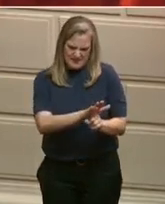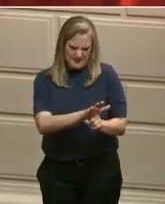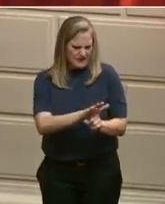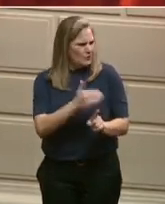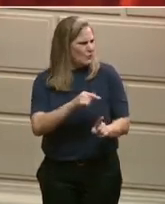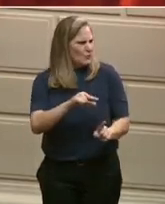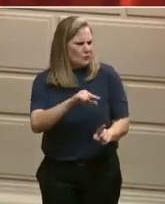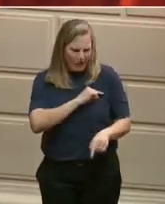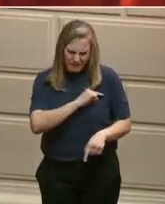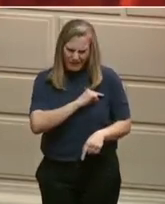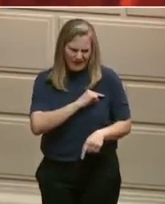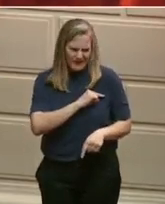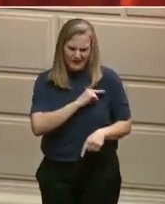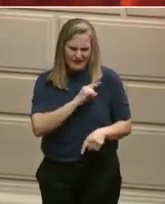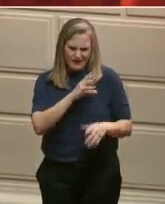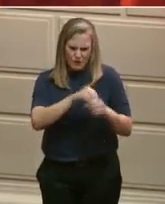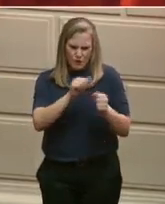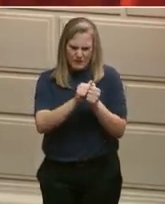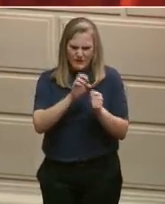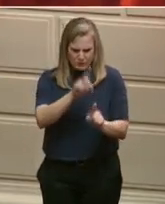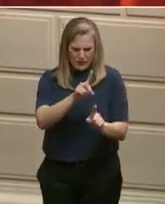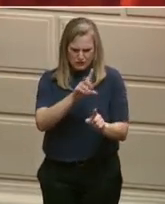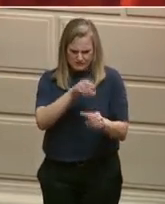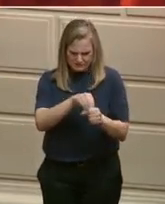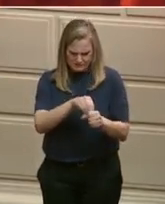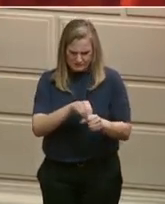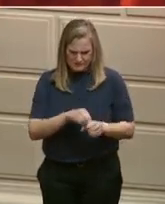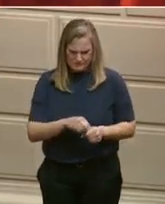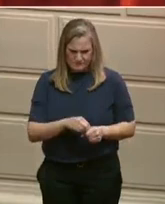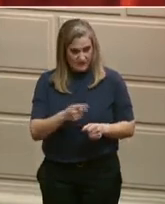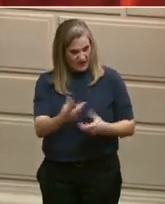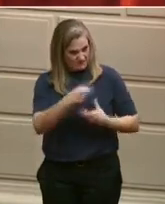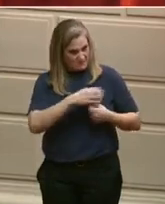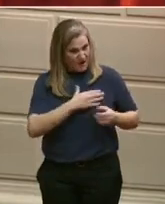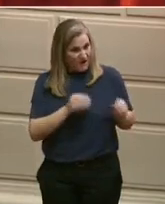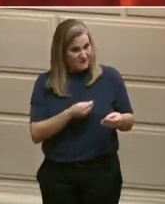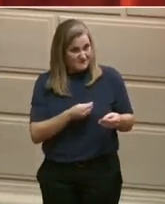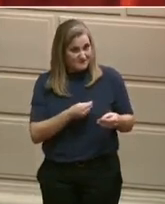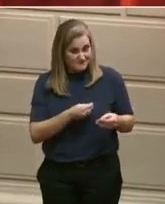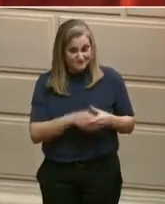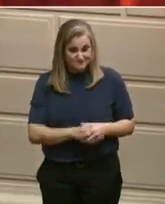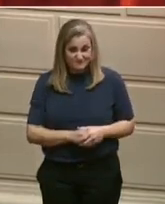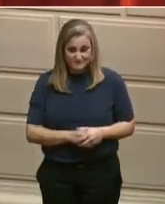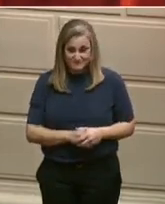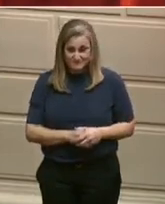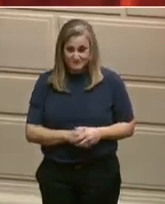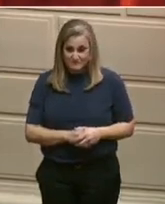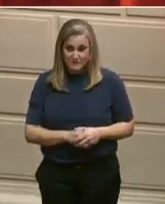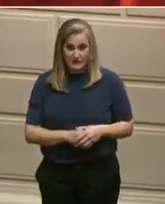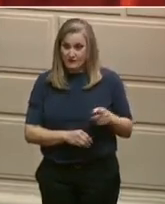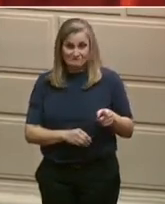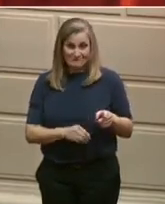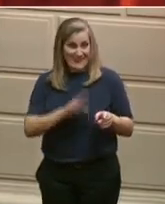education sitting in the governor's office that I am aware of in the history of the state of Rhode Island. Thank you, Jeremy.